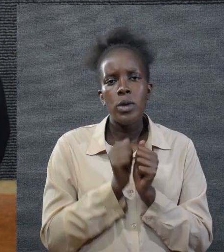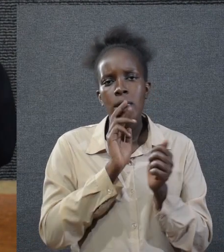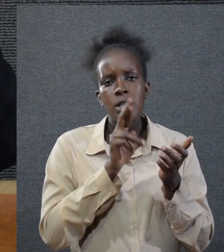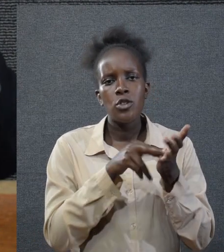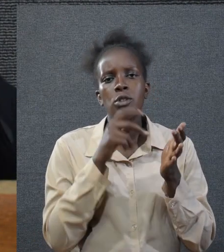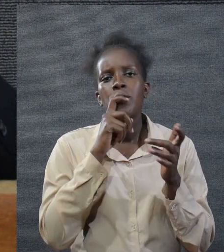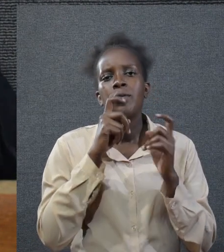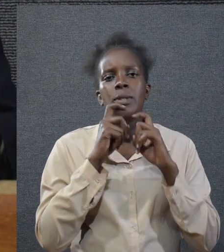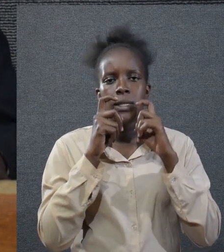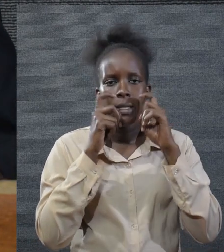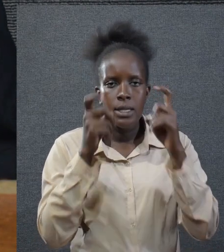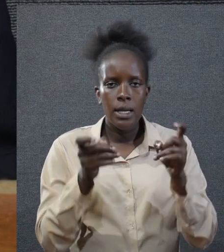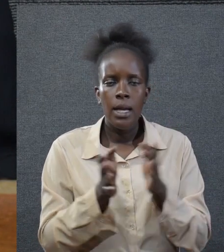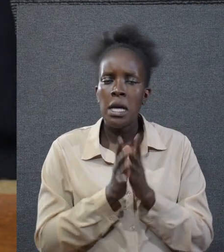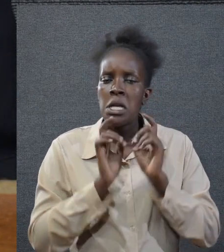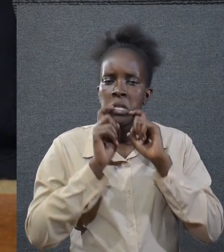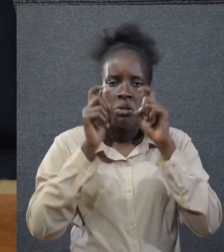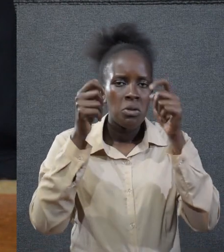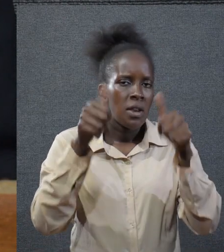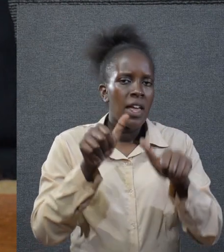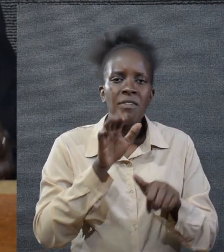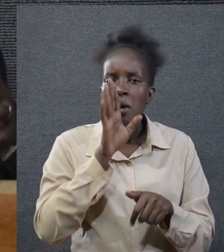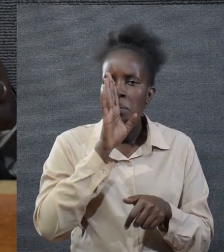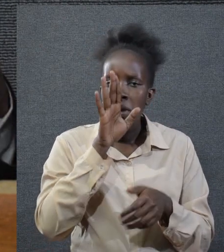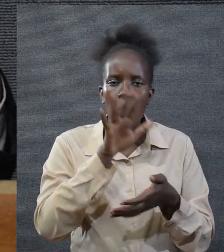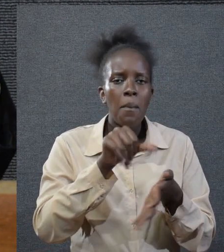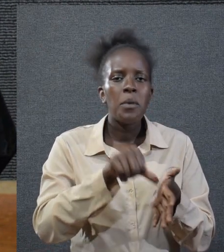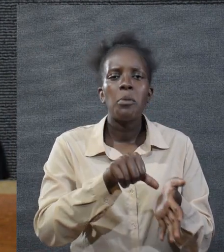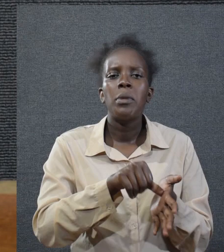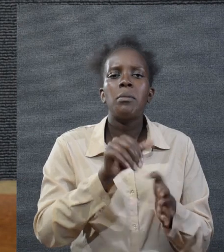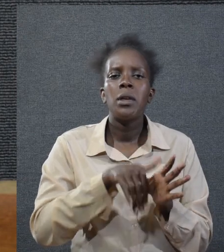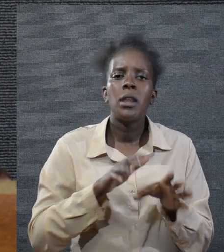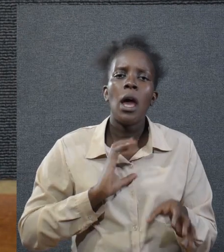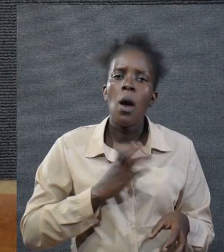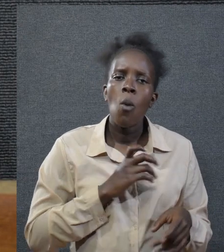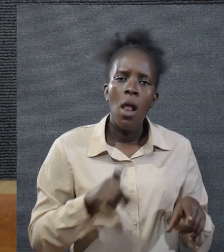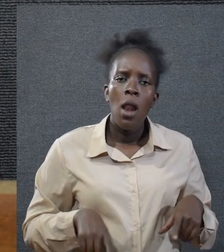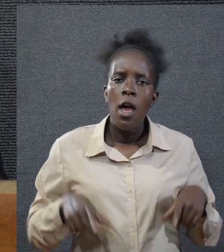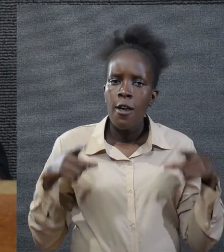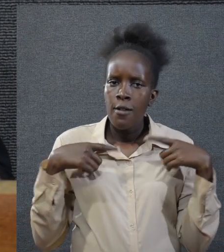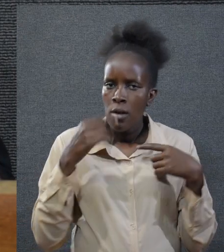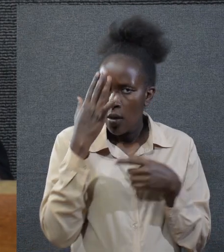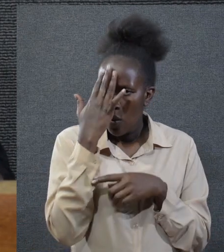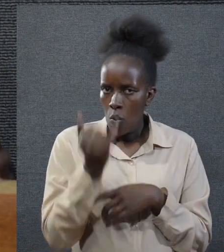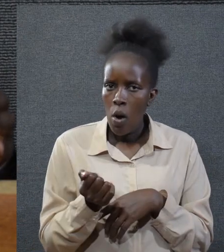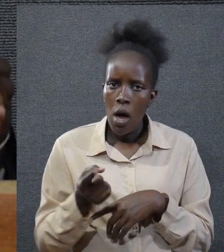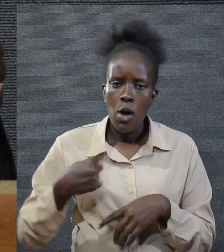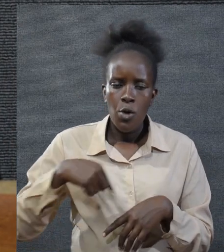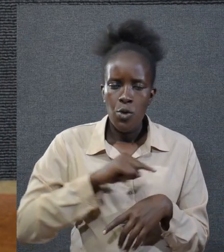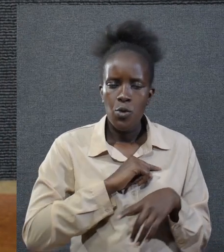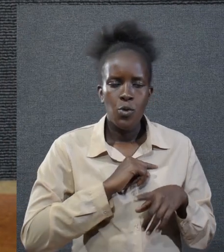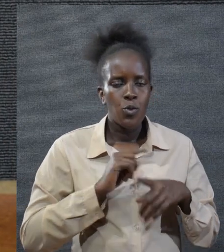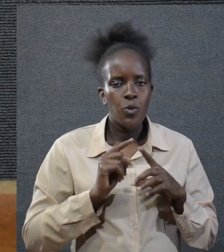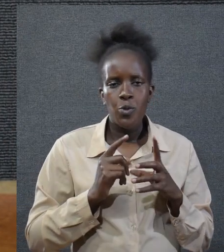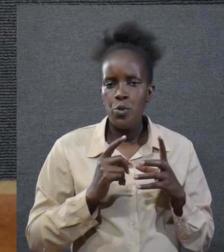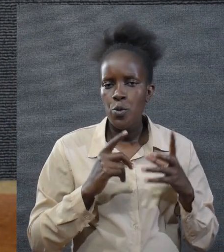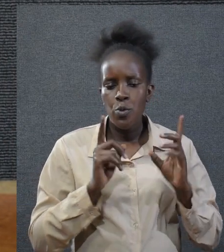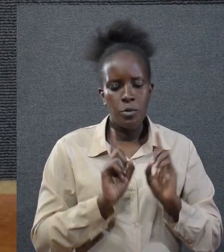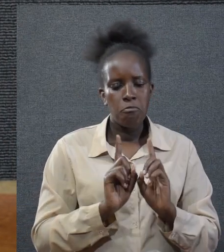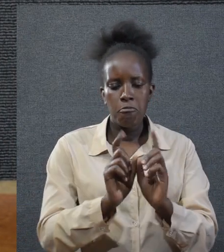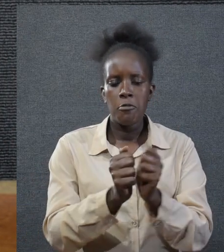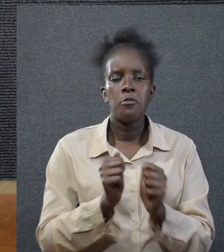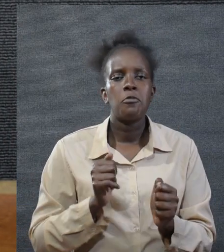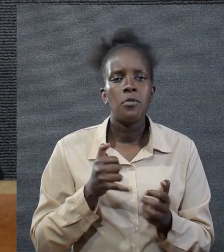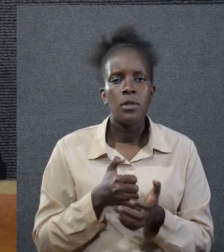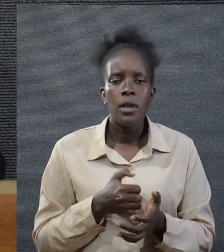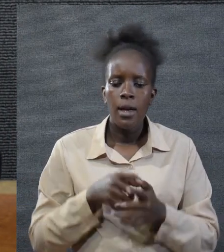able to deal with the consequence of sin and sin will not be a problem in our life because we move